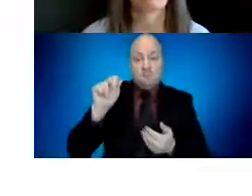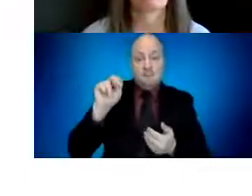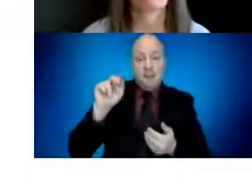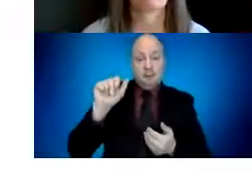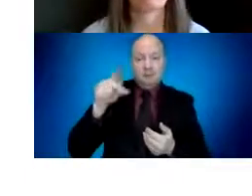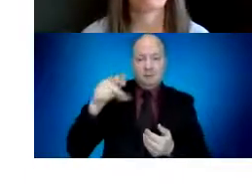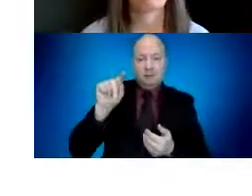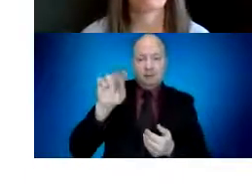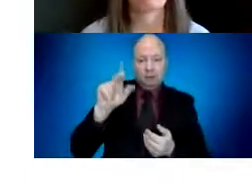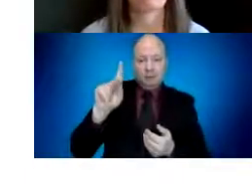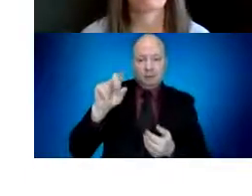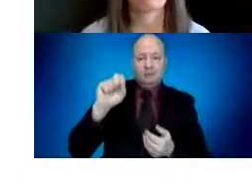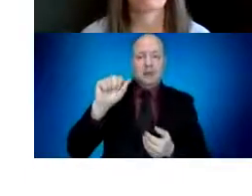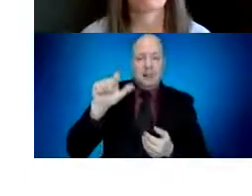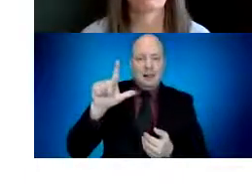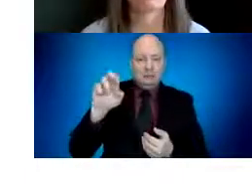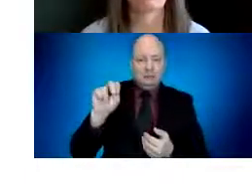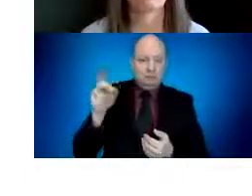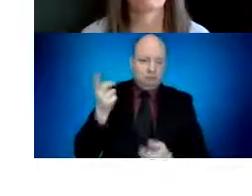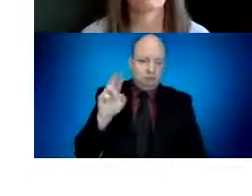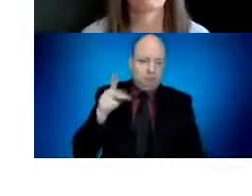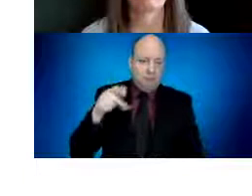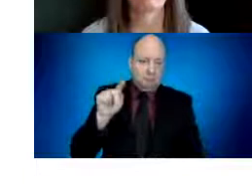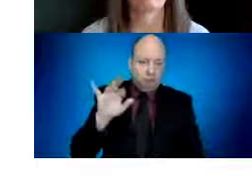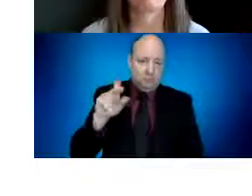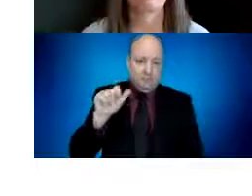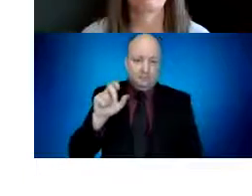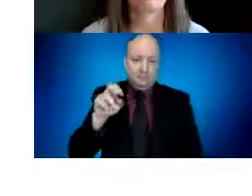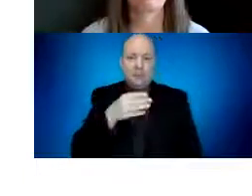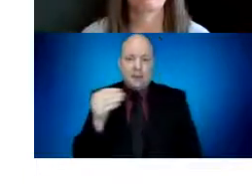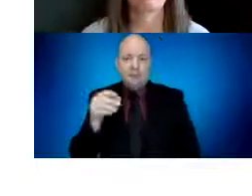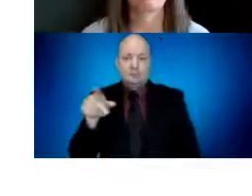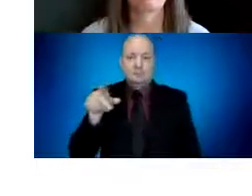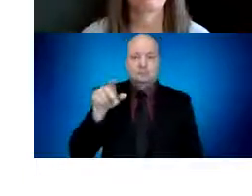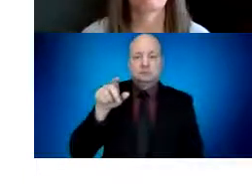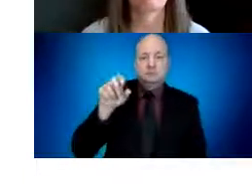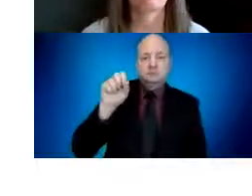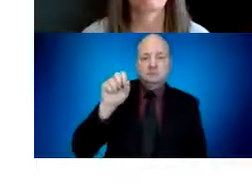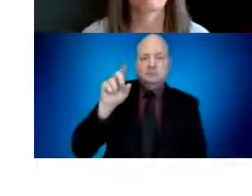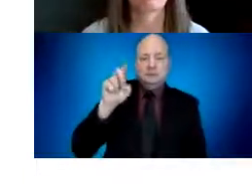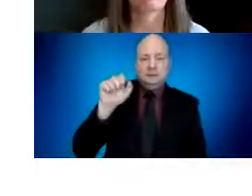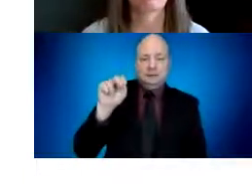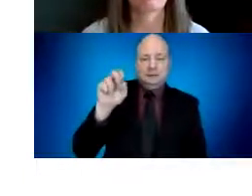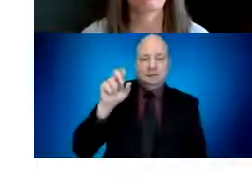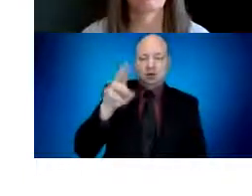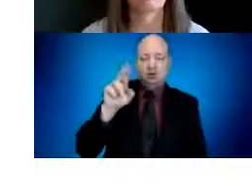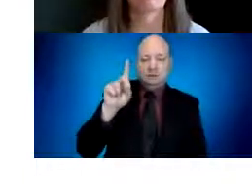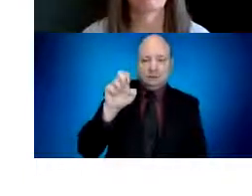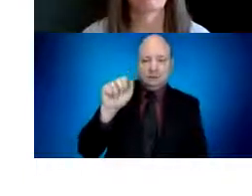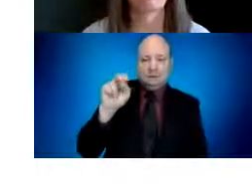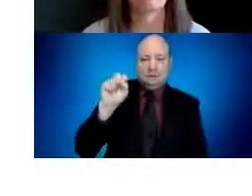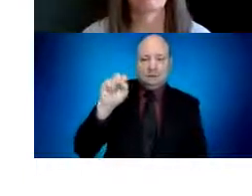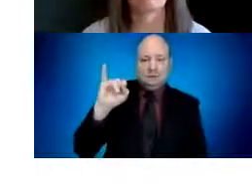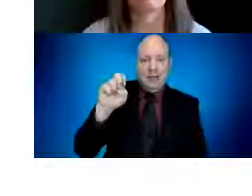Officer and Epidemiologist Dr. Dean Seidlinger and Senior Health Advisor Dr. Melissa Sutton. And